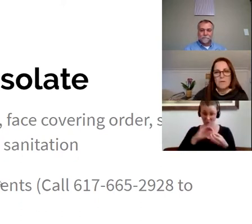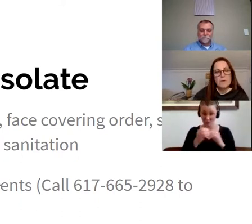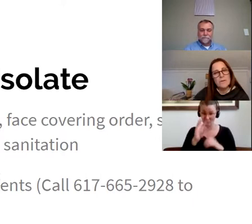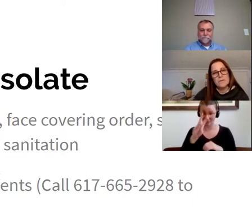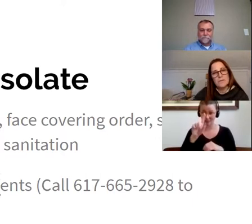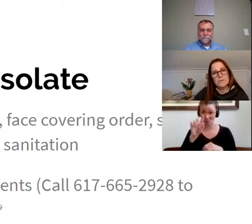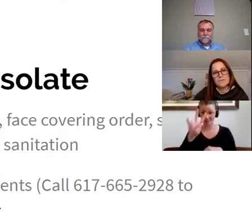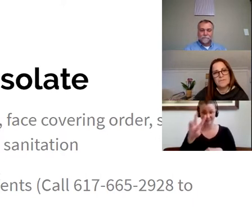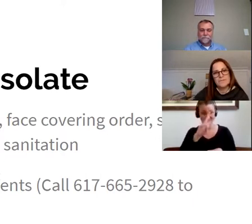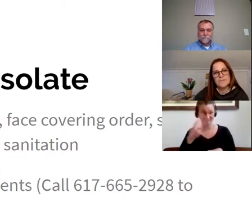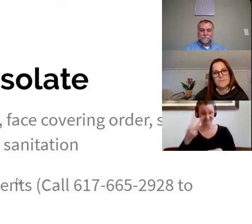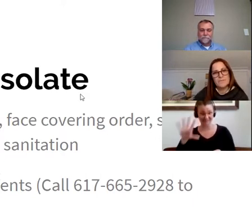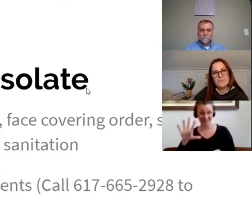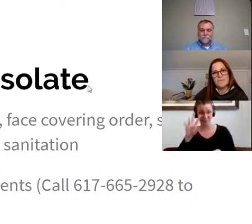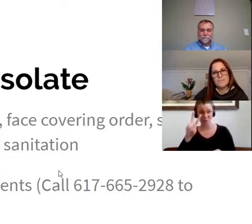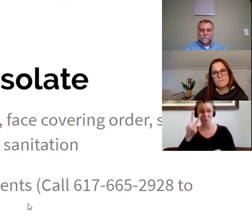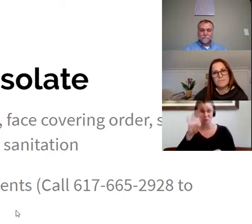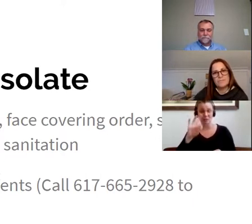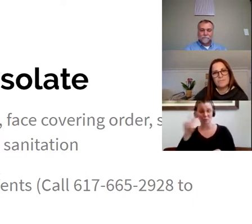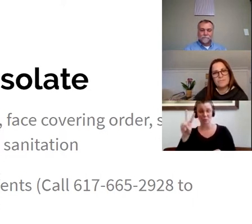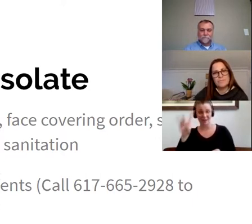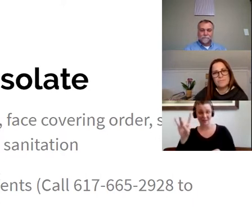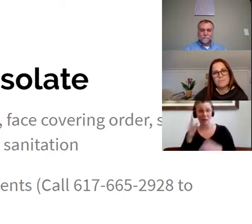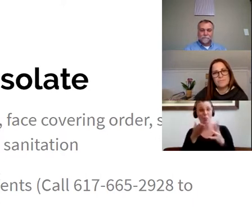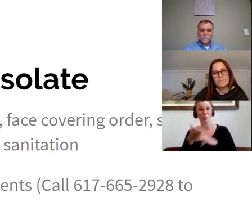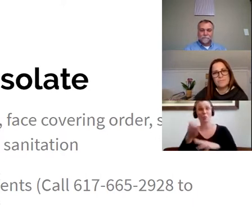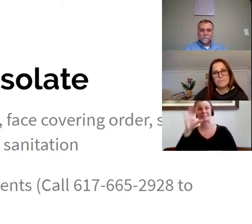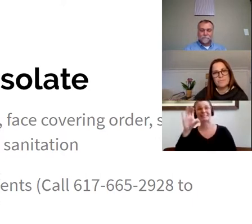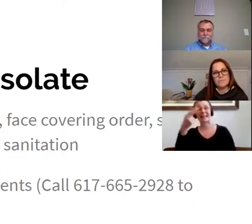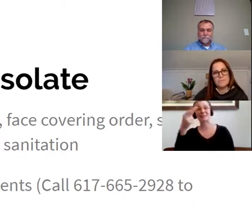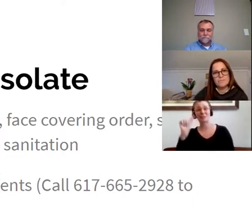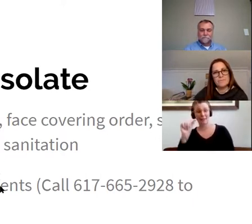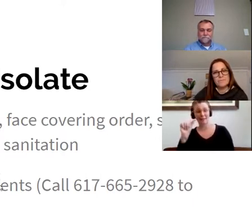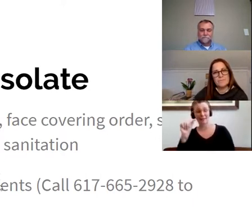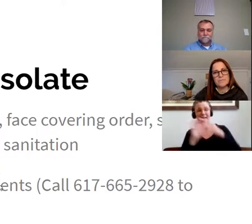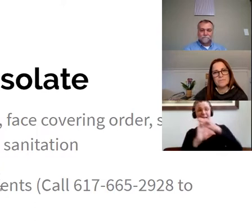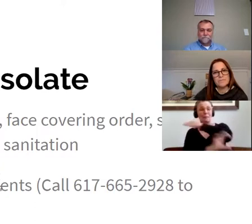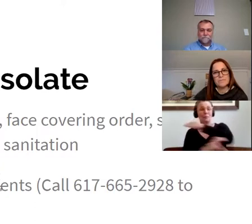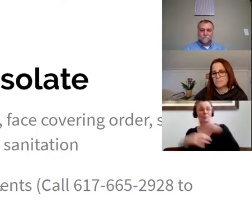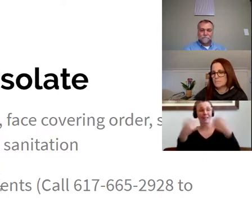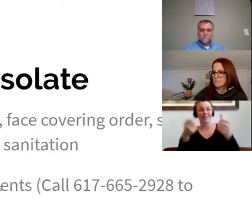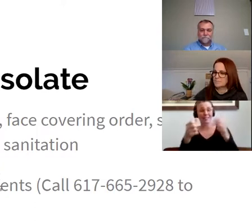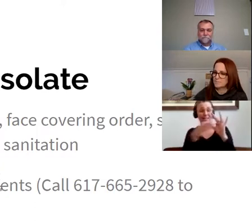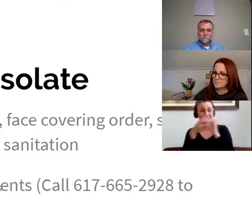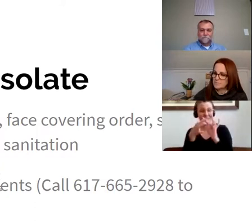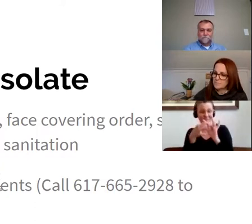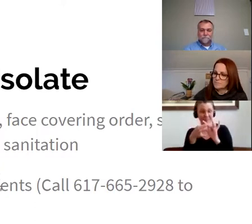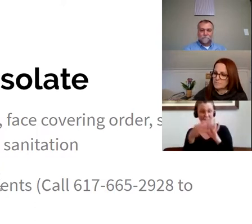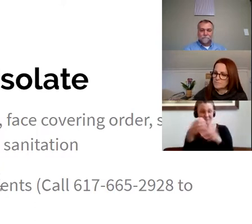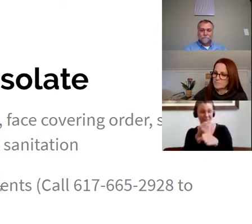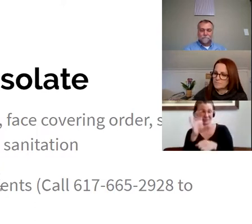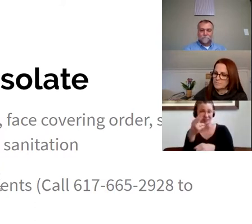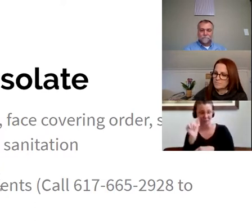make an appointment for the Cambridge Health Alliance and we'll direct you how you can get tested. Again, you don't even have to have symptoms. Our focus is also around